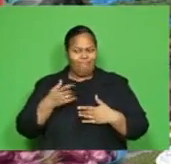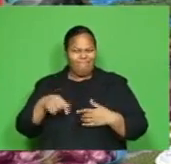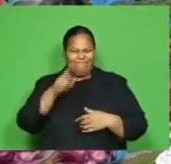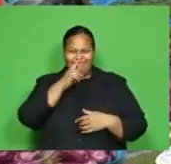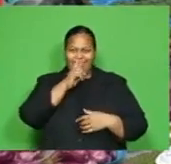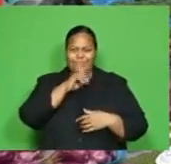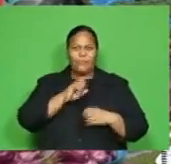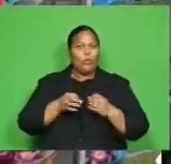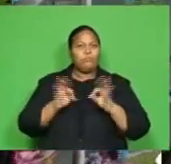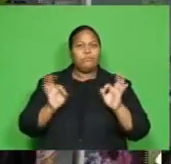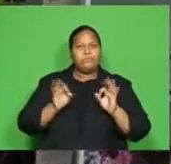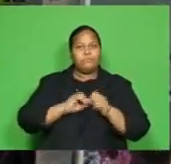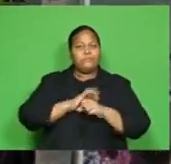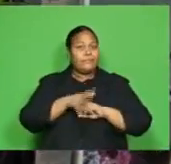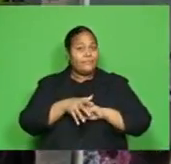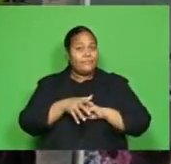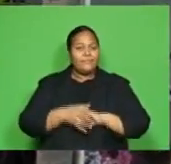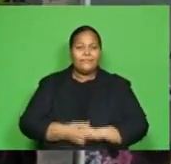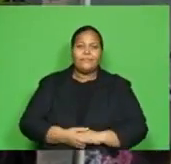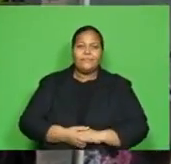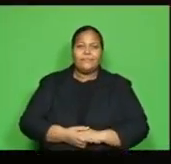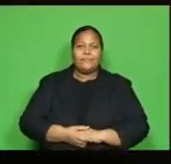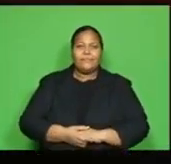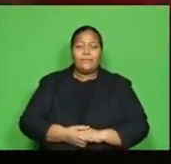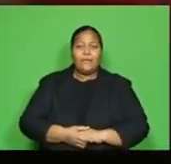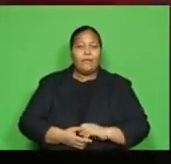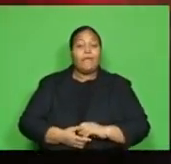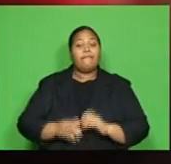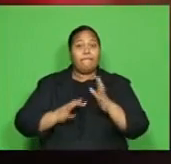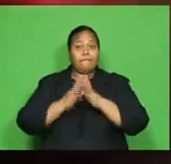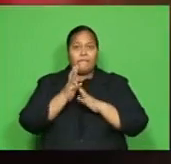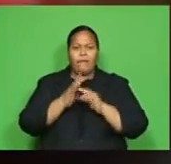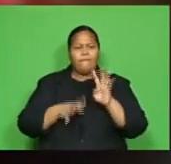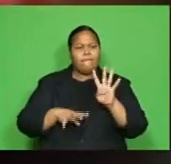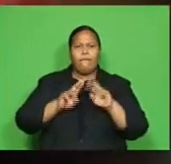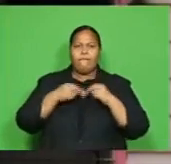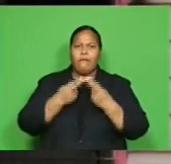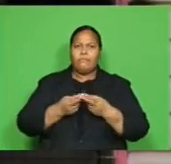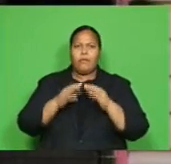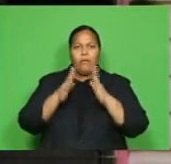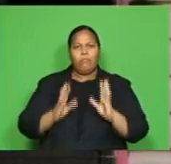of COVID-19 cases and fire leaves all families homeless.